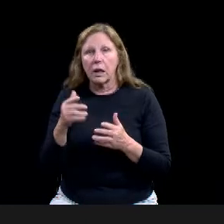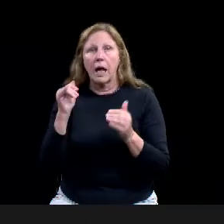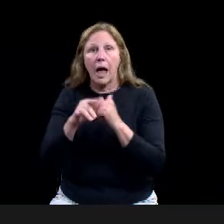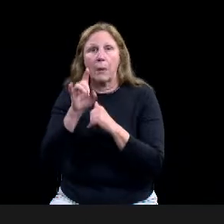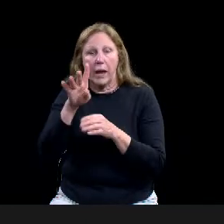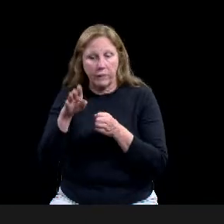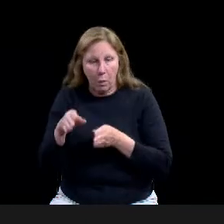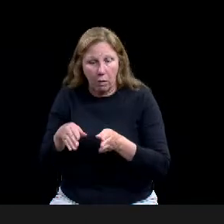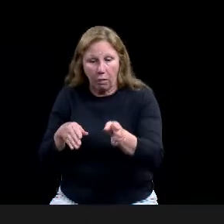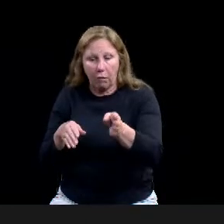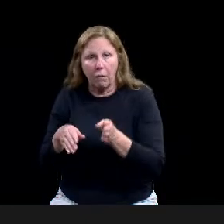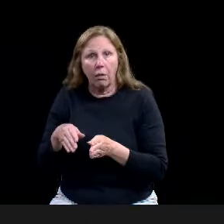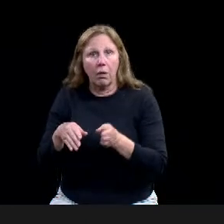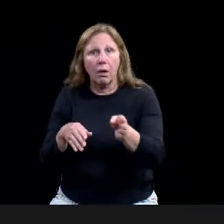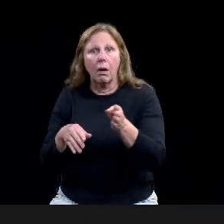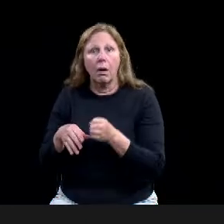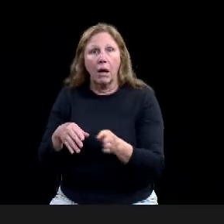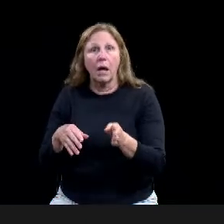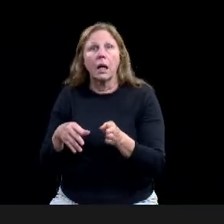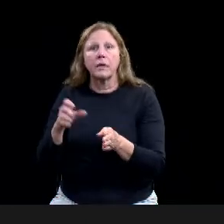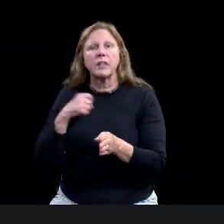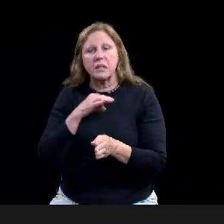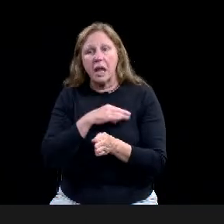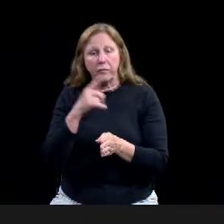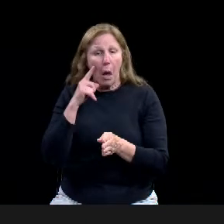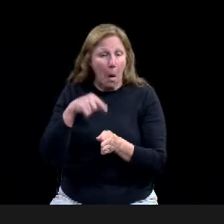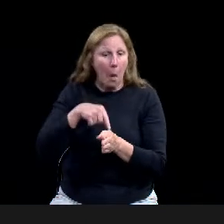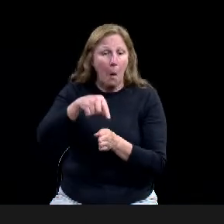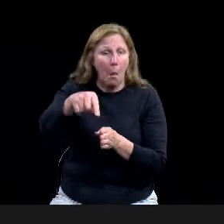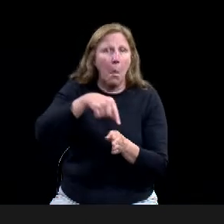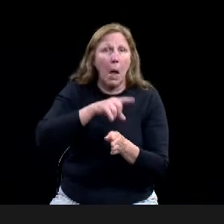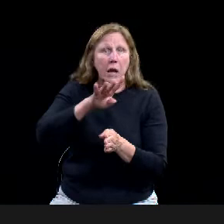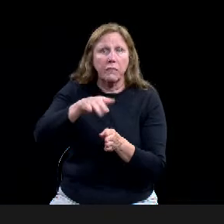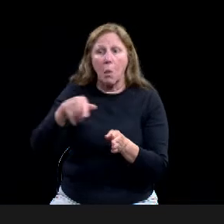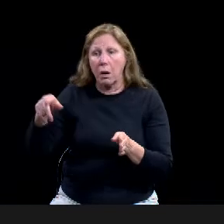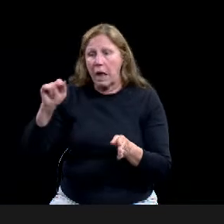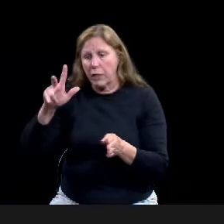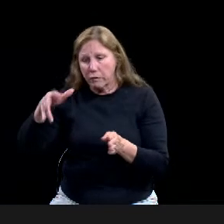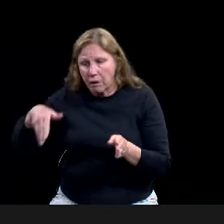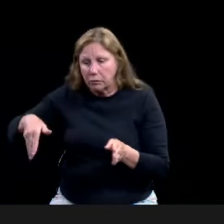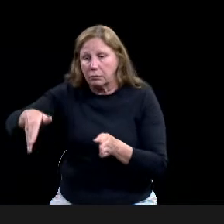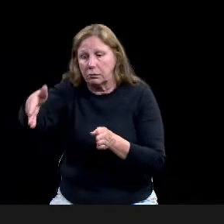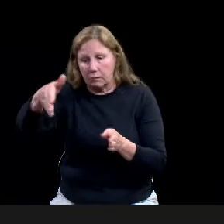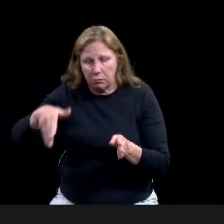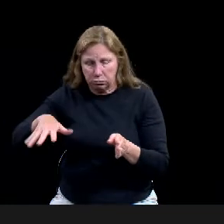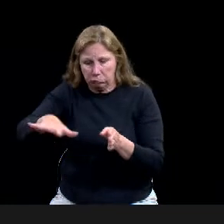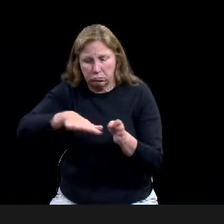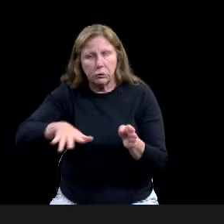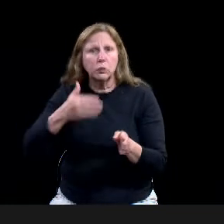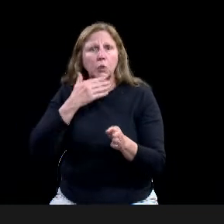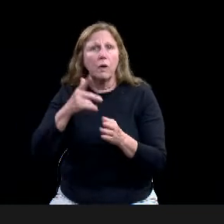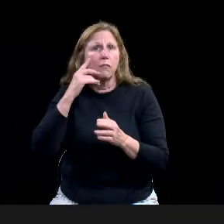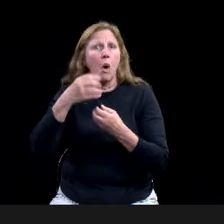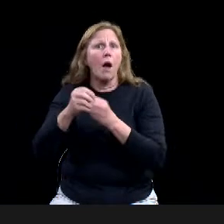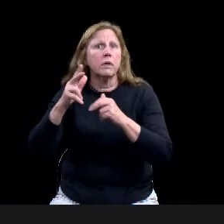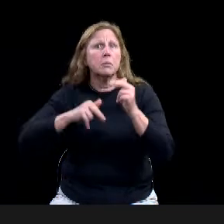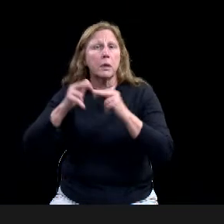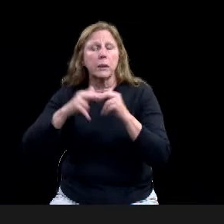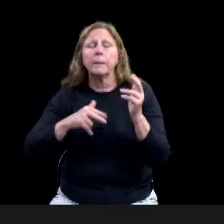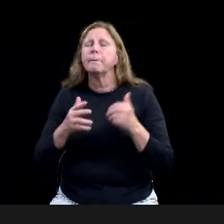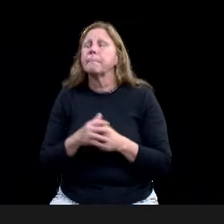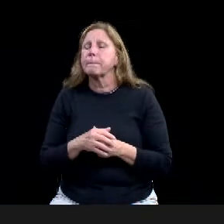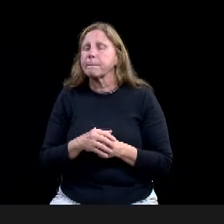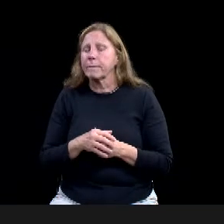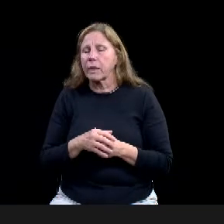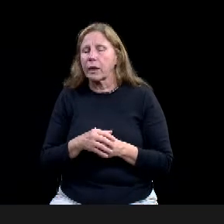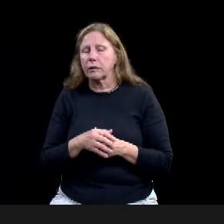zoning there. Um, you know, there, there, there are some potential other zoning districts that could be a little bit more intense,